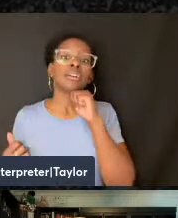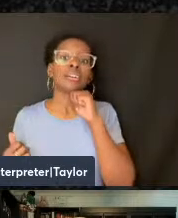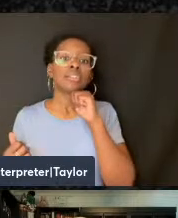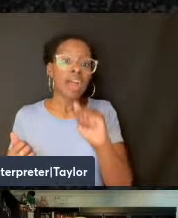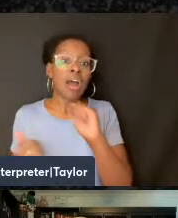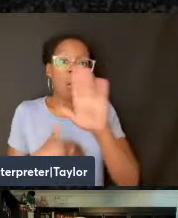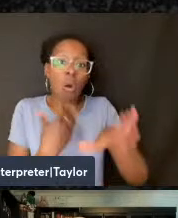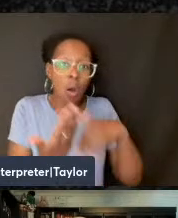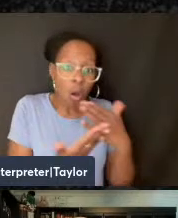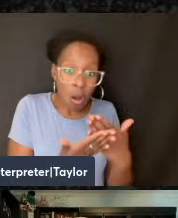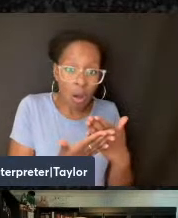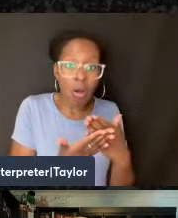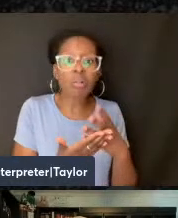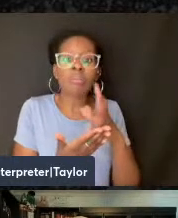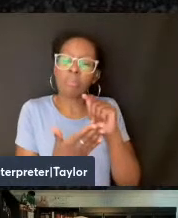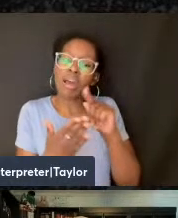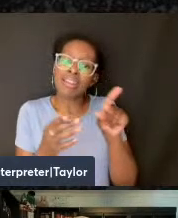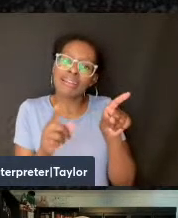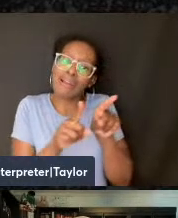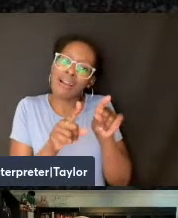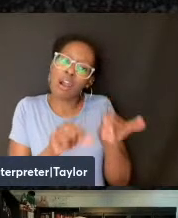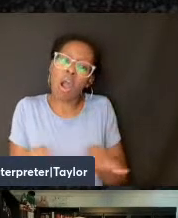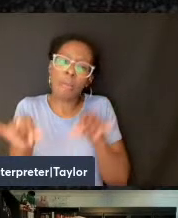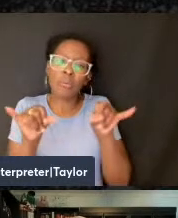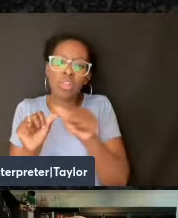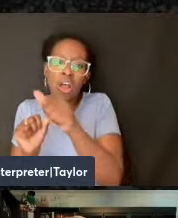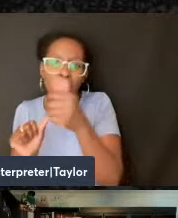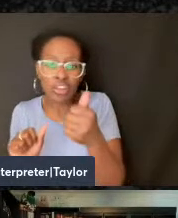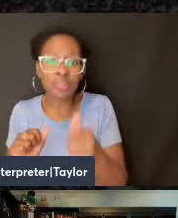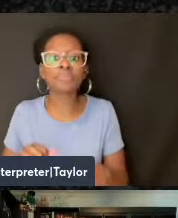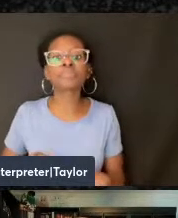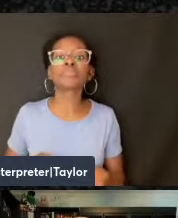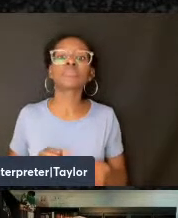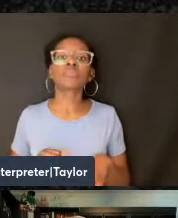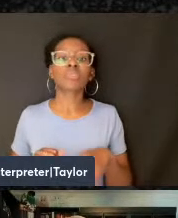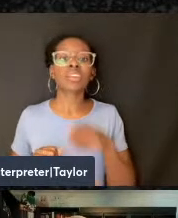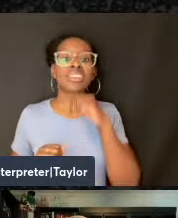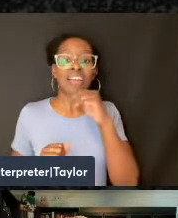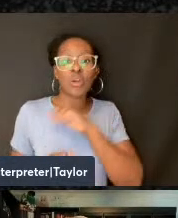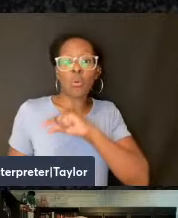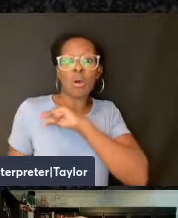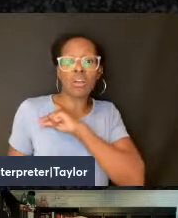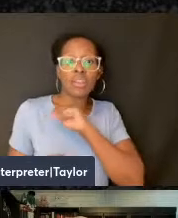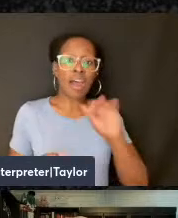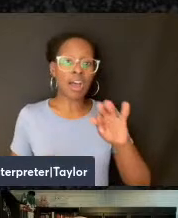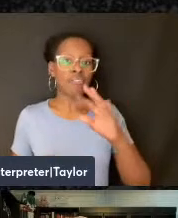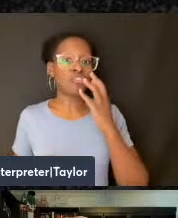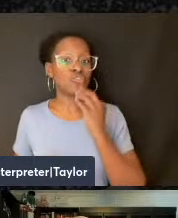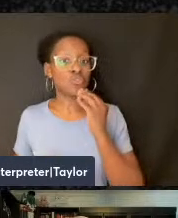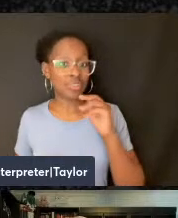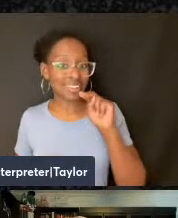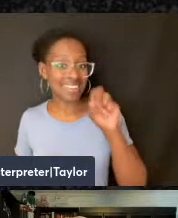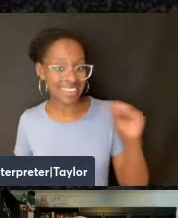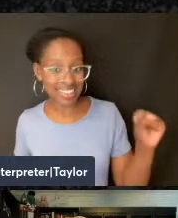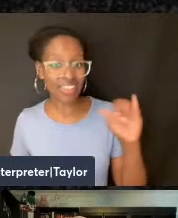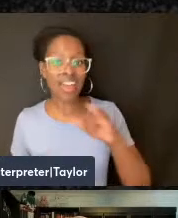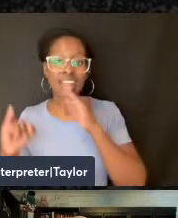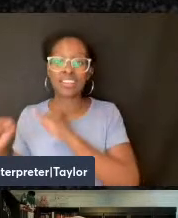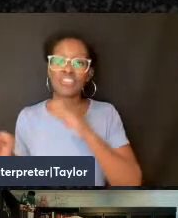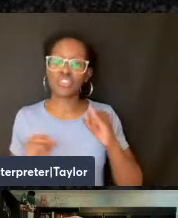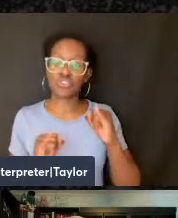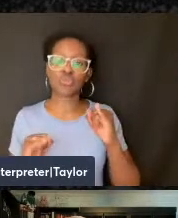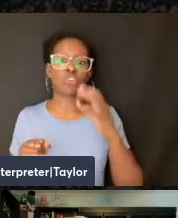So rather than an irreducible quality of Jewishness, individual Jewish anarchists shared a